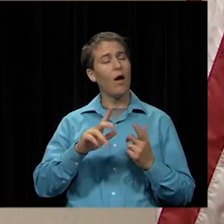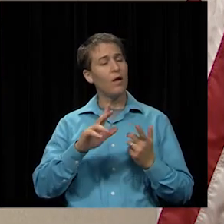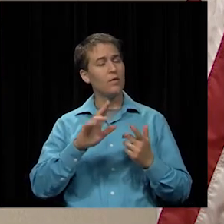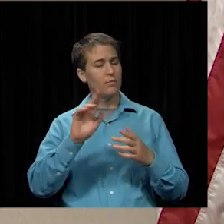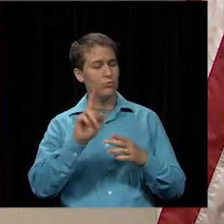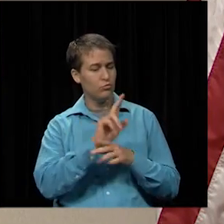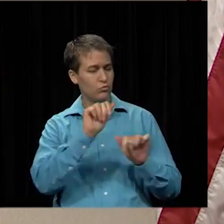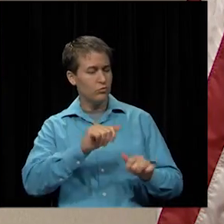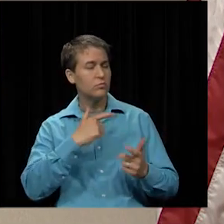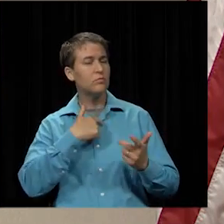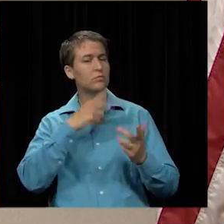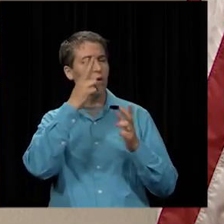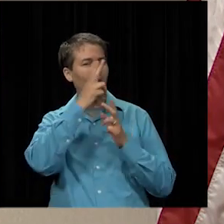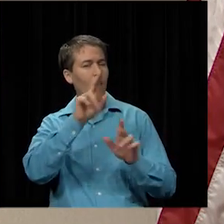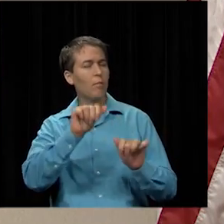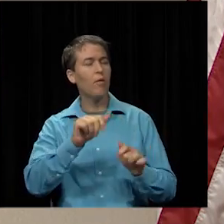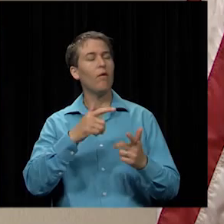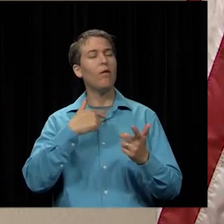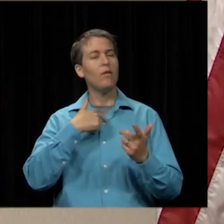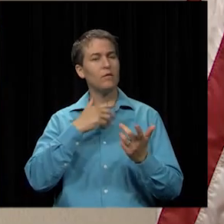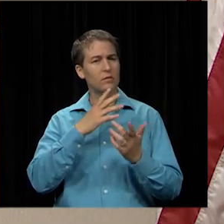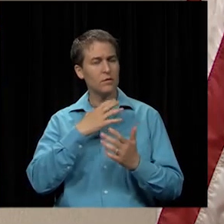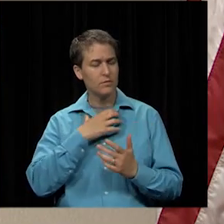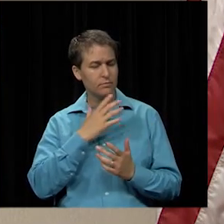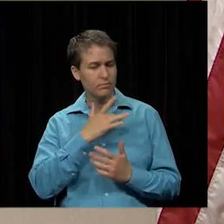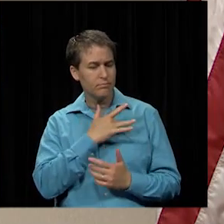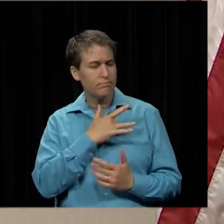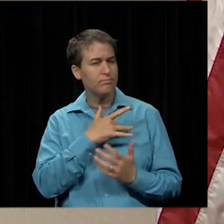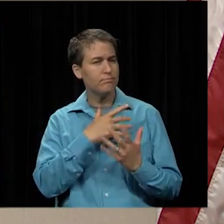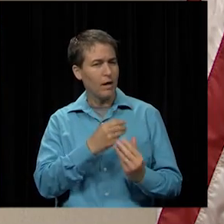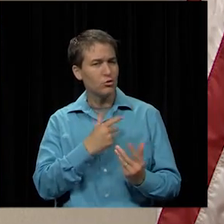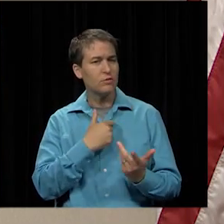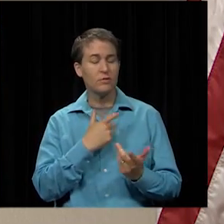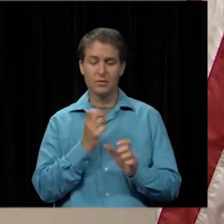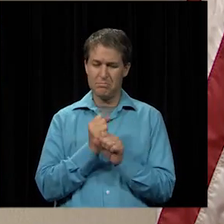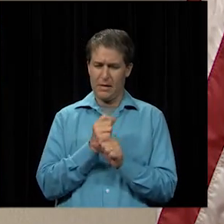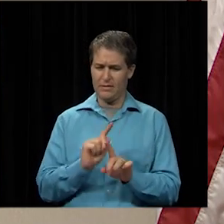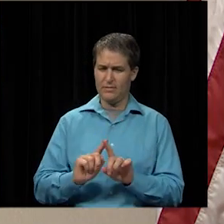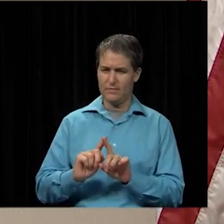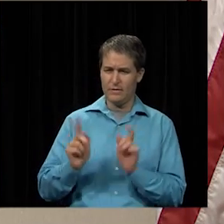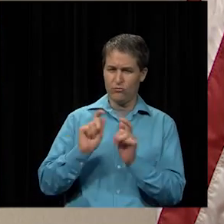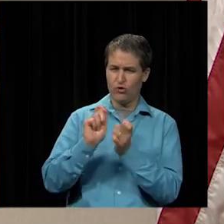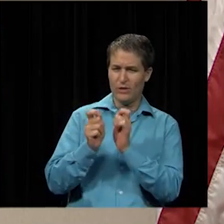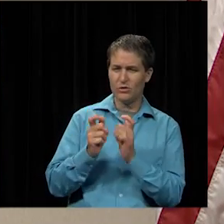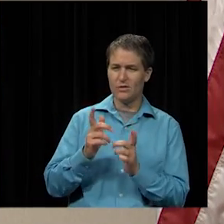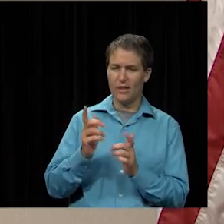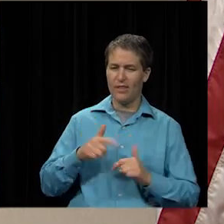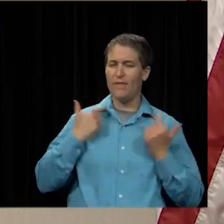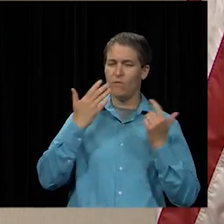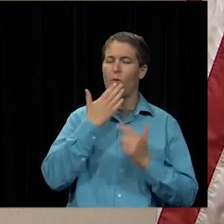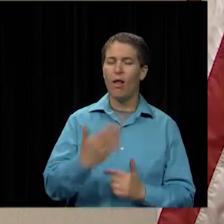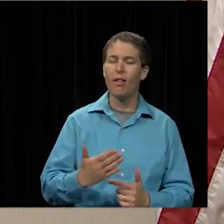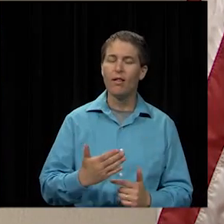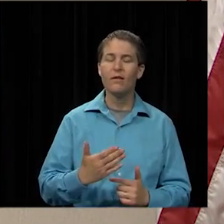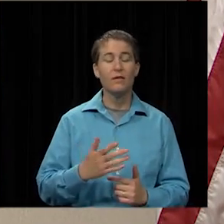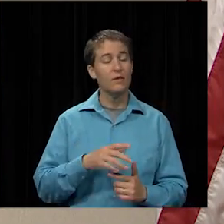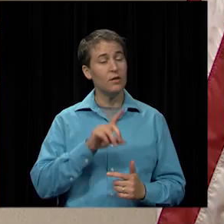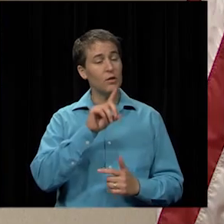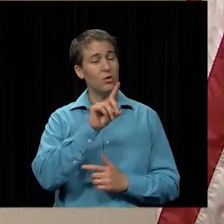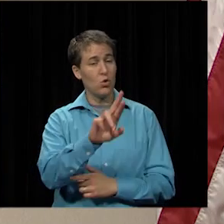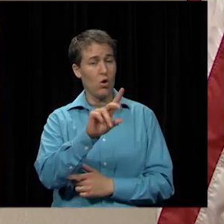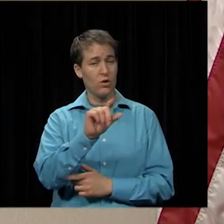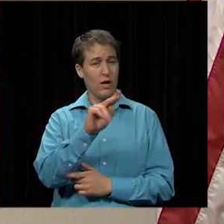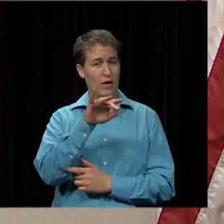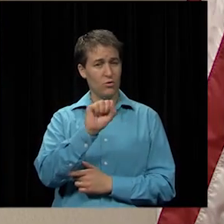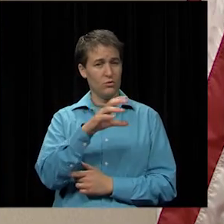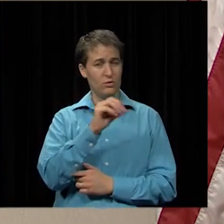to have it make some difference that you have lived and lived well dr debbie daniels and harlan parker along with their colleagues have served on our